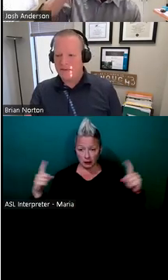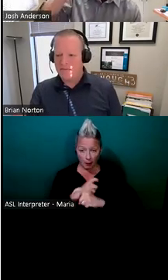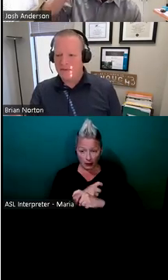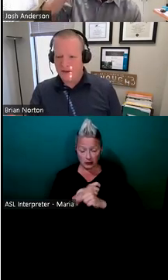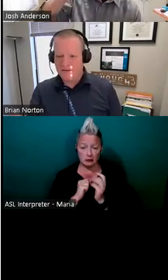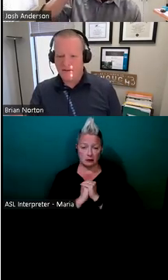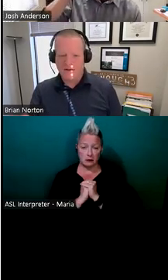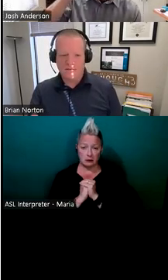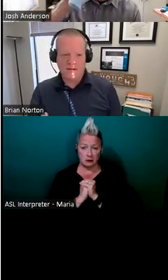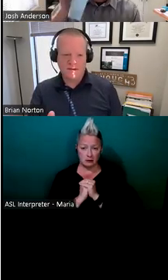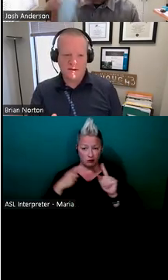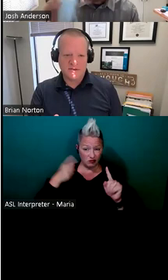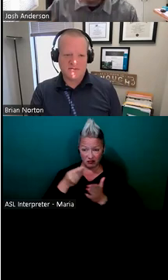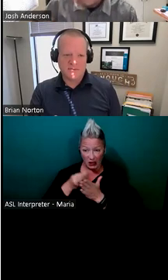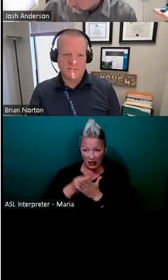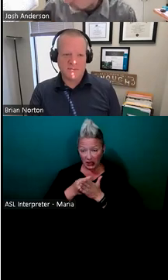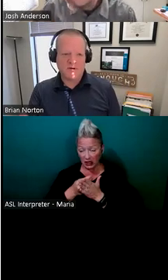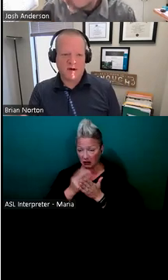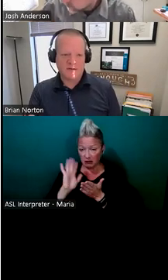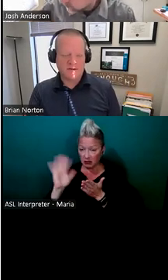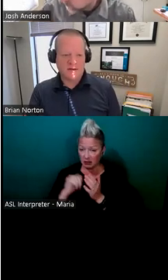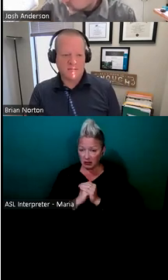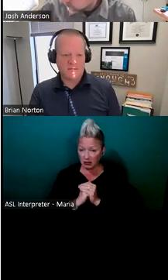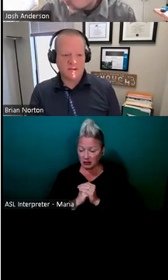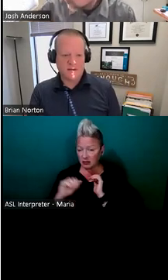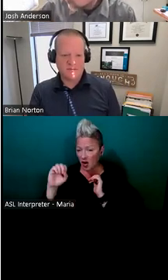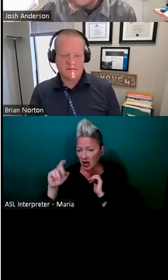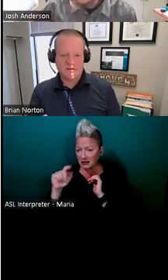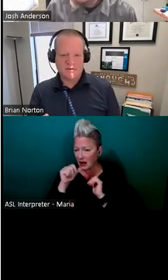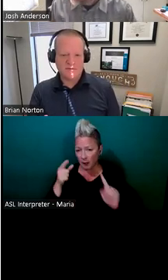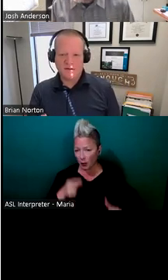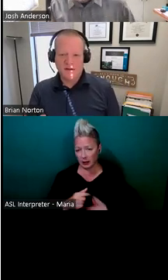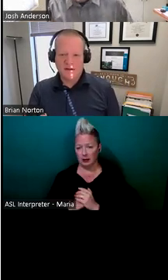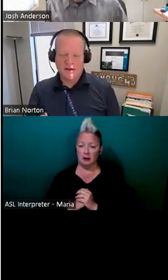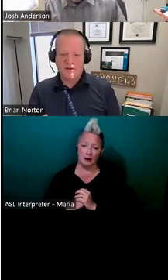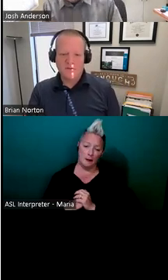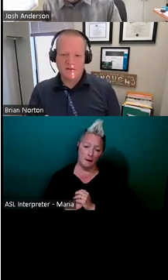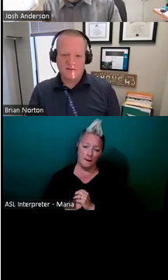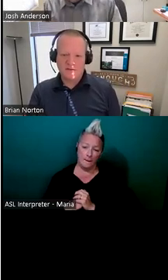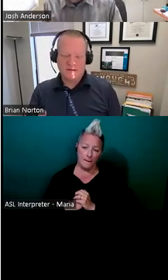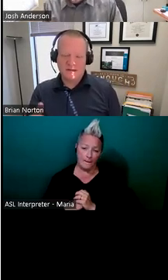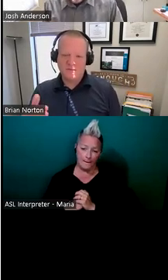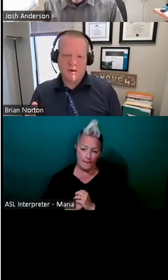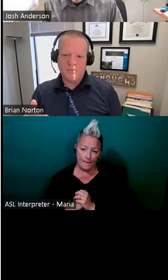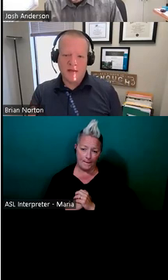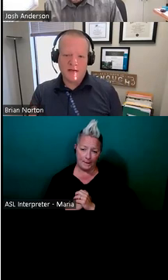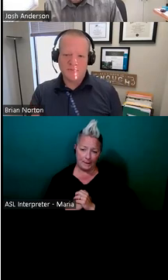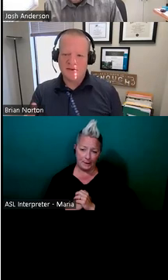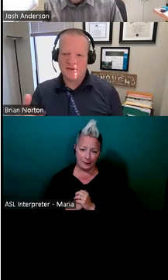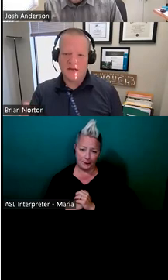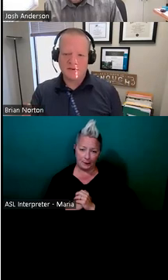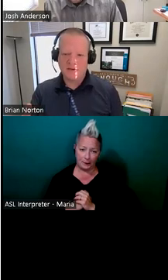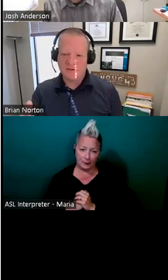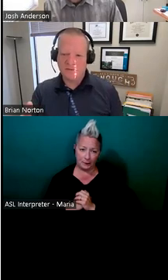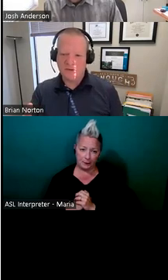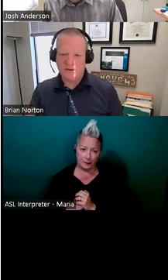to be about money. Um, it doesn't always have to be about cost. Um, sometimes, you know, it could be just, it's more complex because